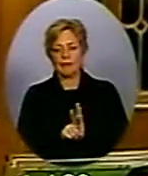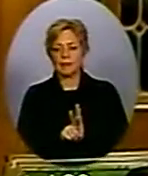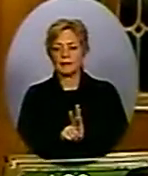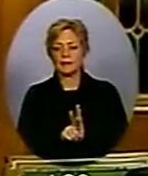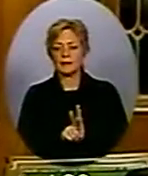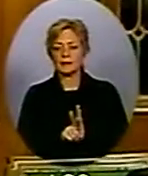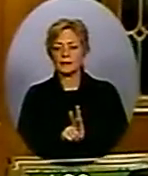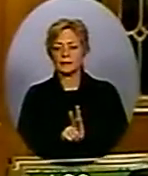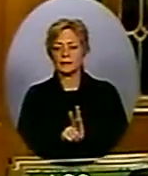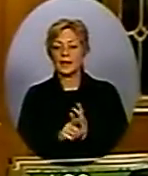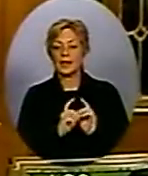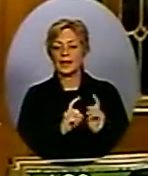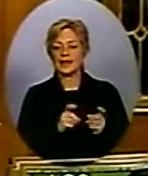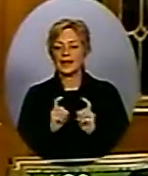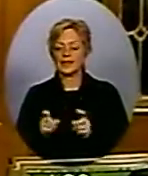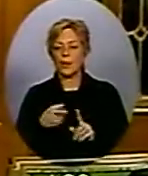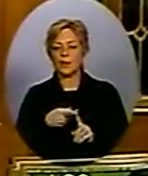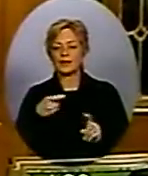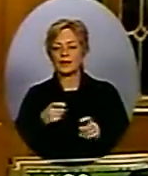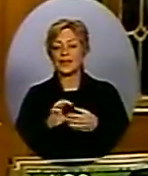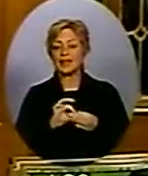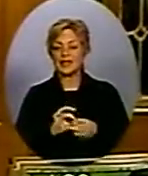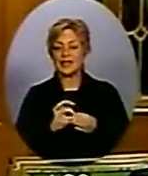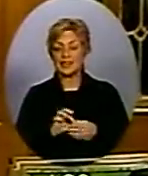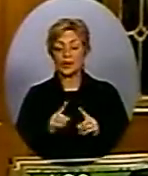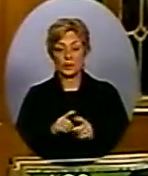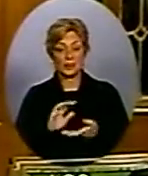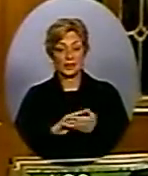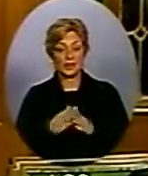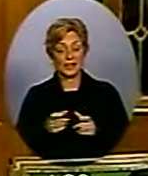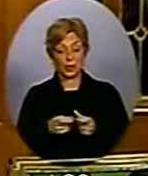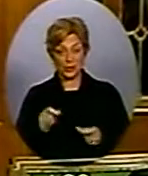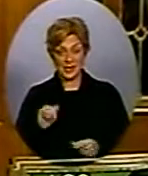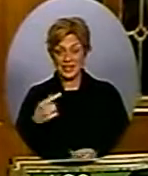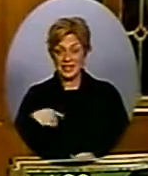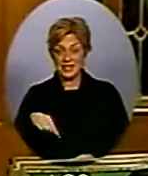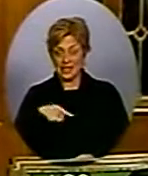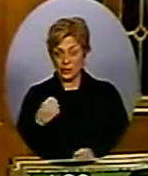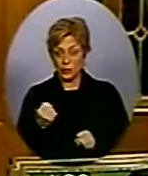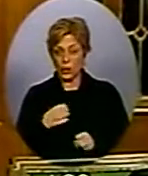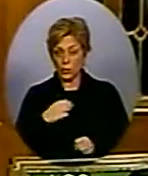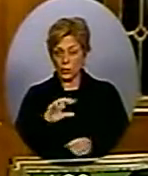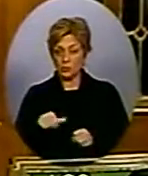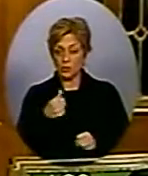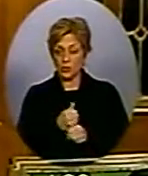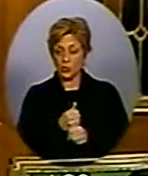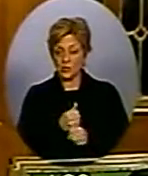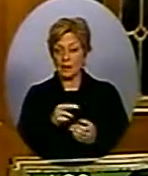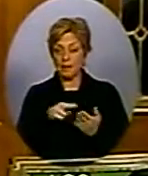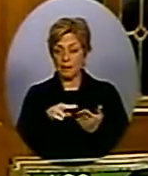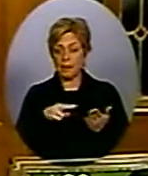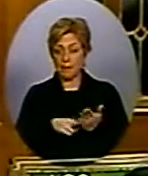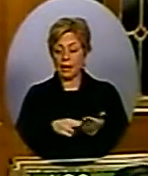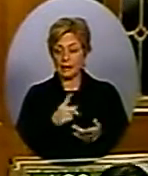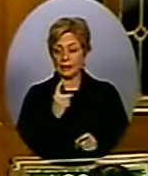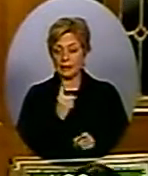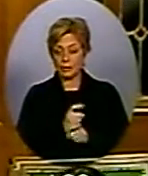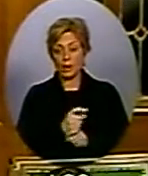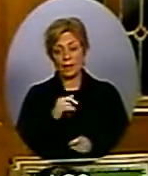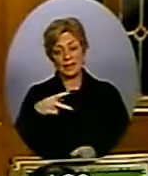money. It was our party that brought in those tough rules. It was their party that broke those rules in accepting over